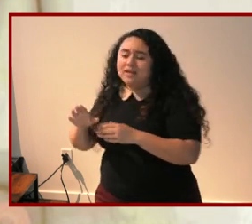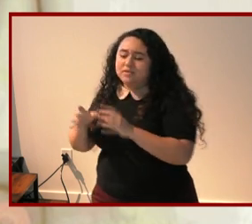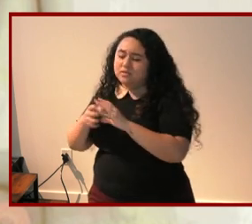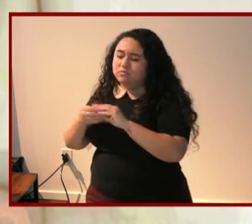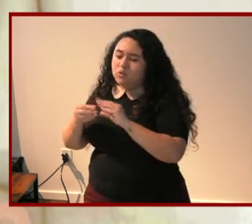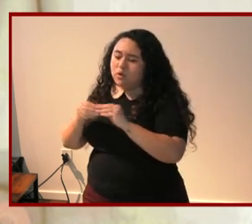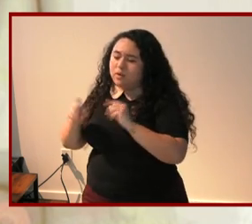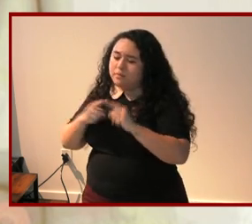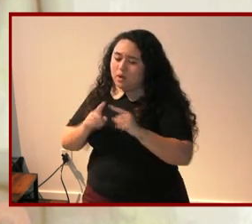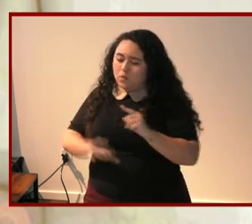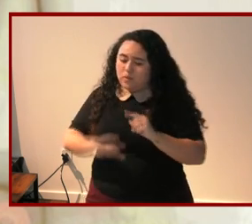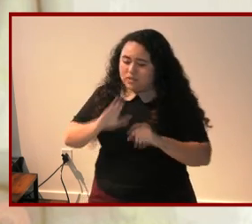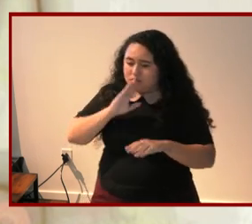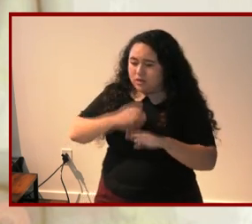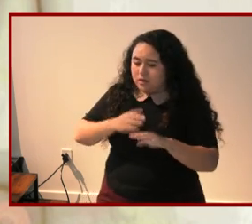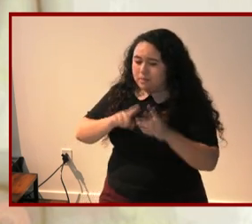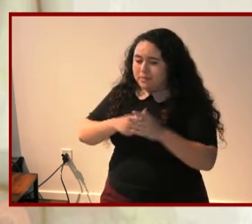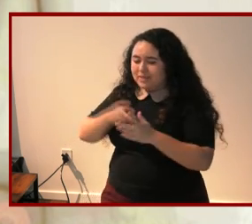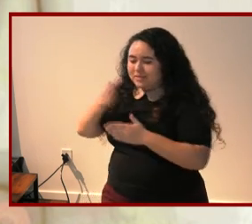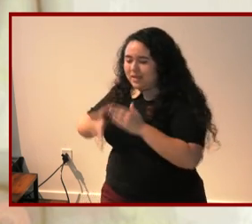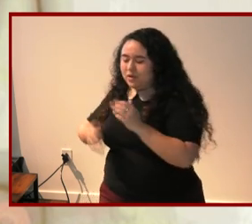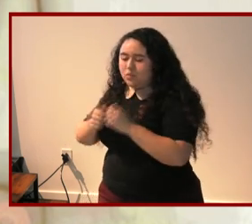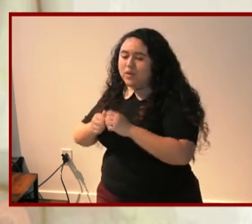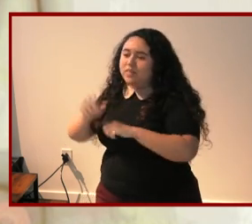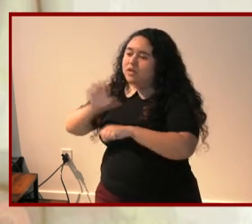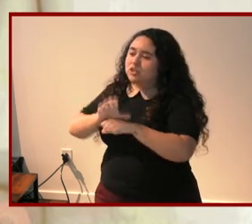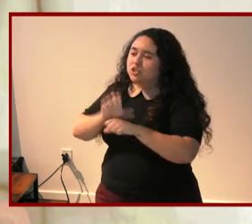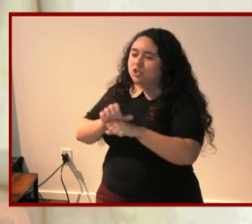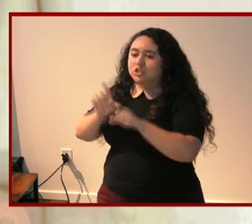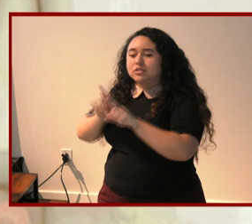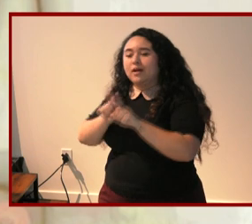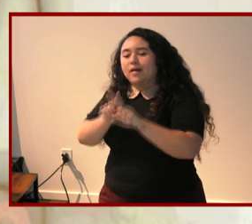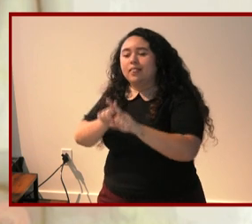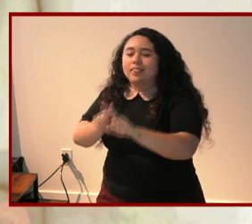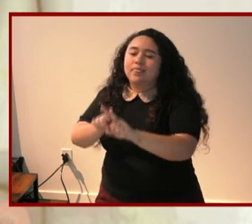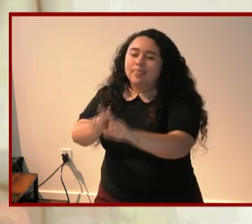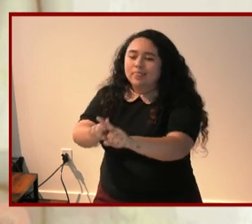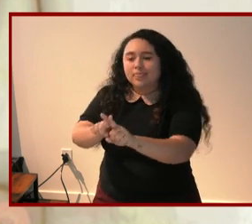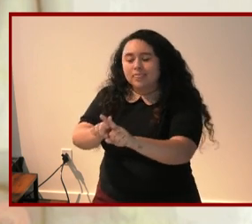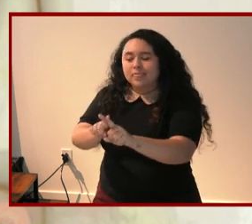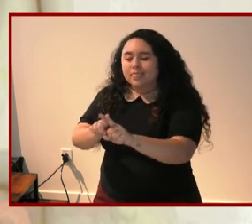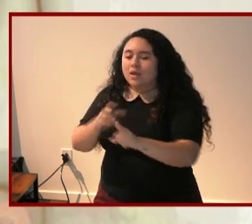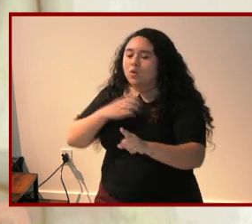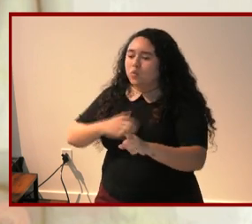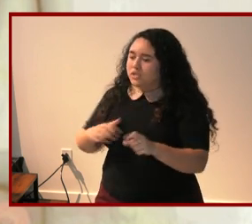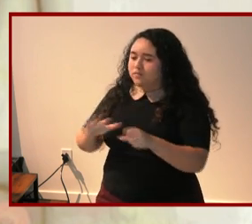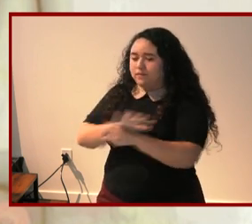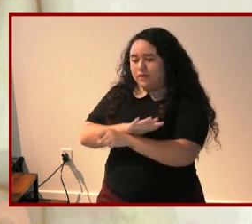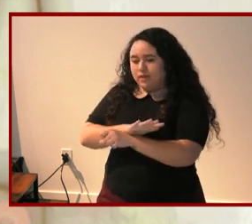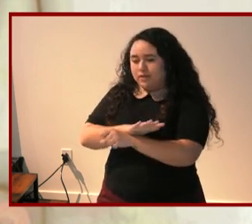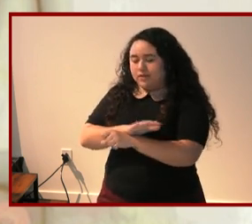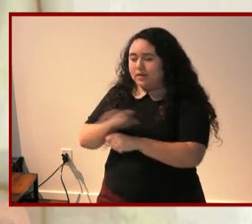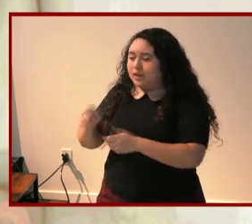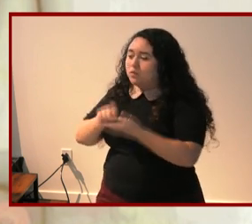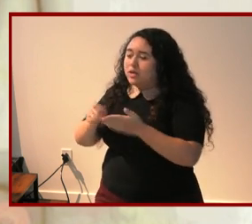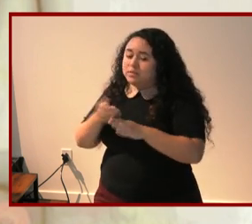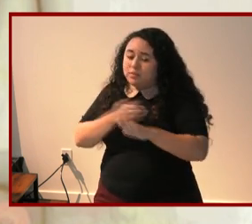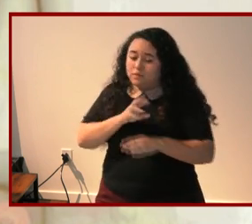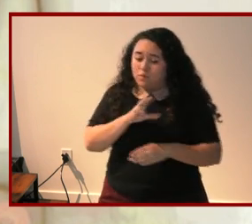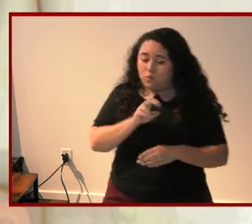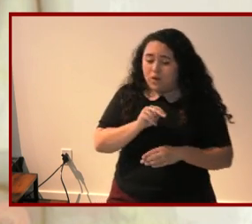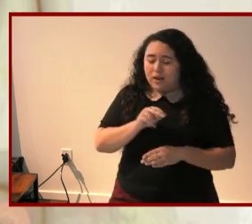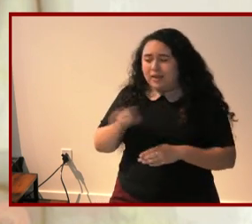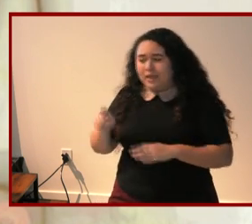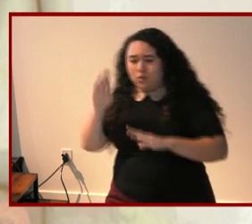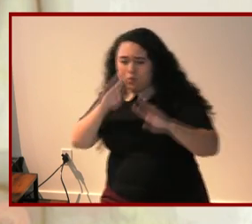his daughter begins and ends with a church aisle a wish and a wish fulfilled doherty writes that before ryan he quote